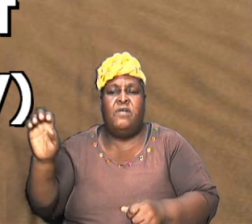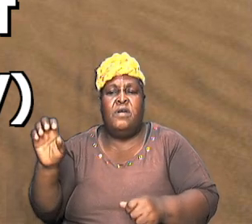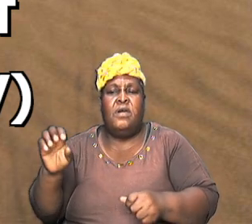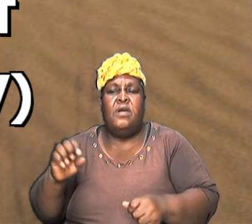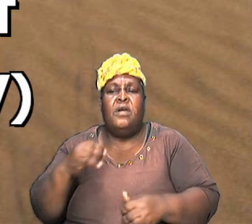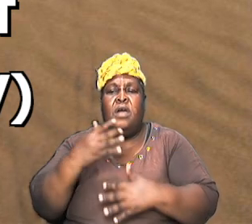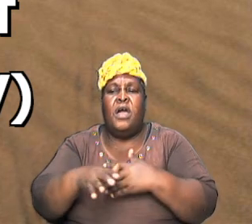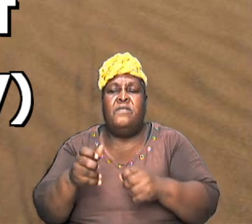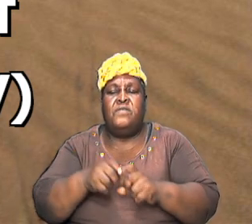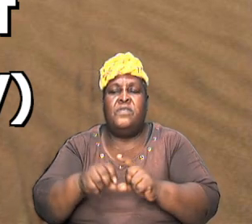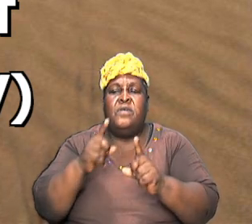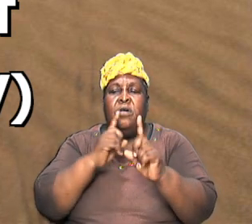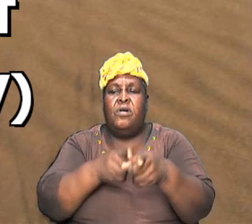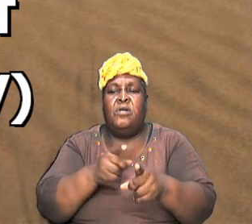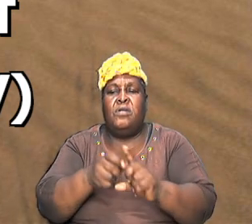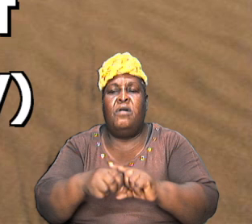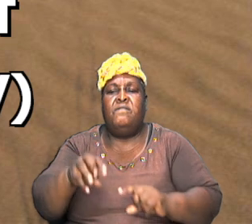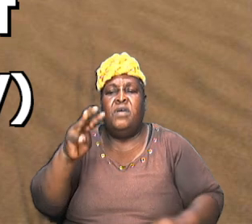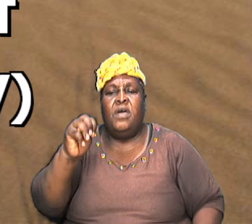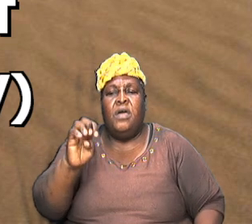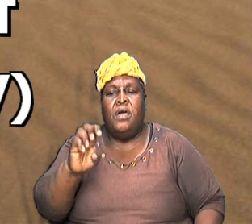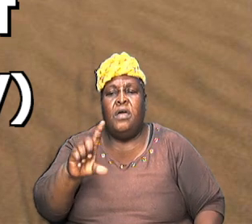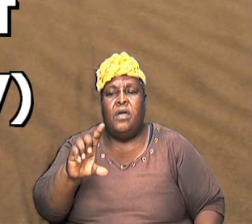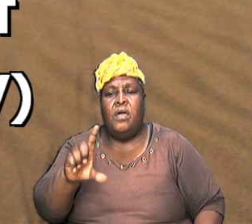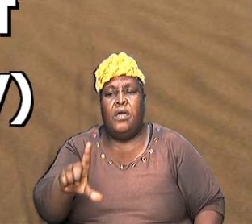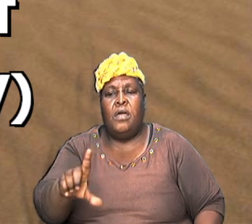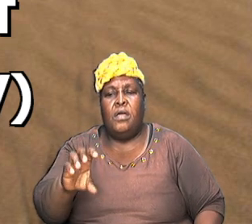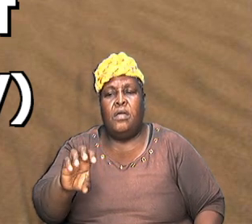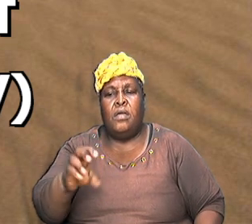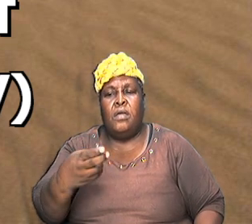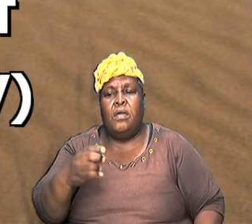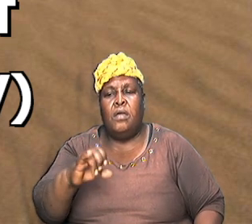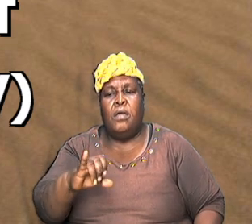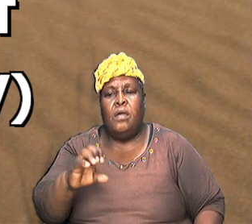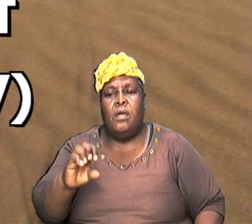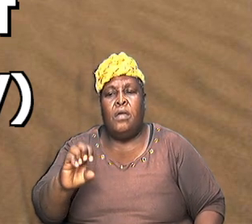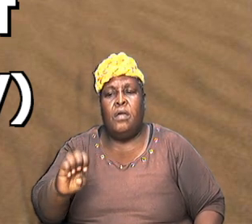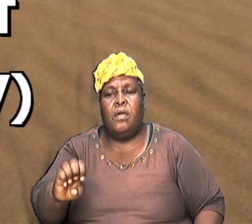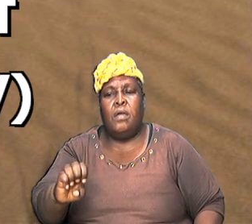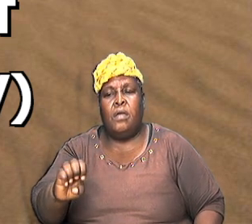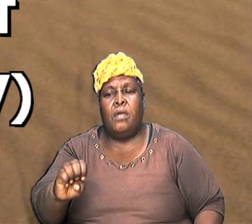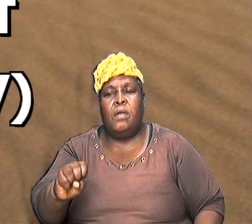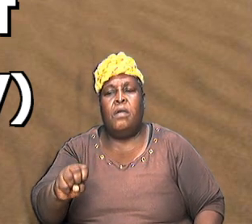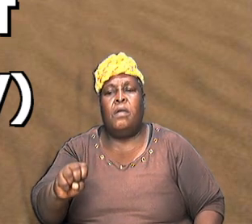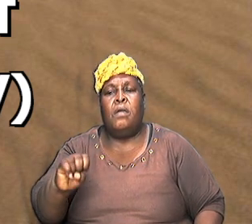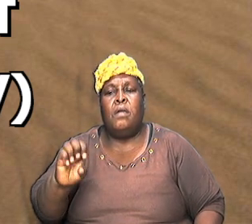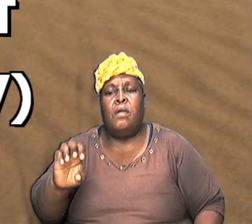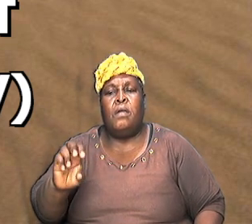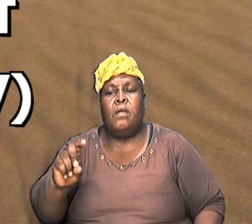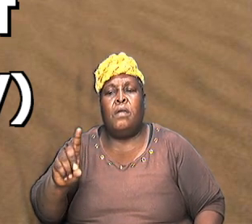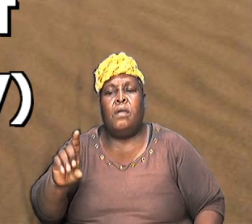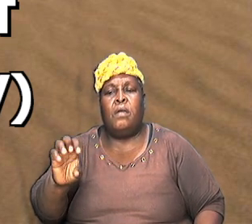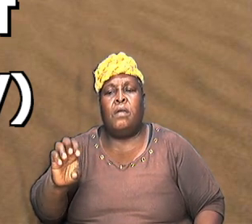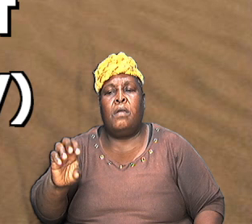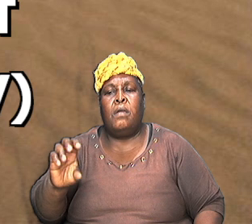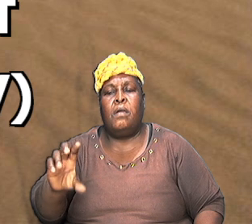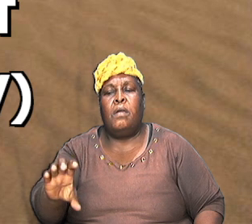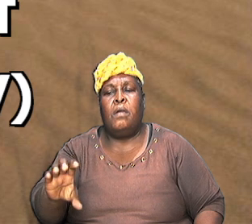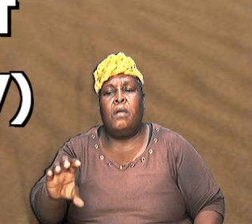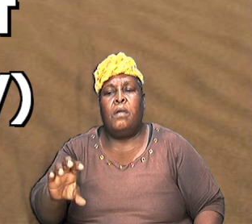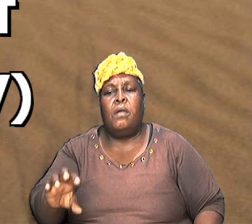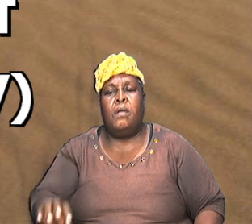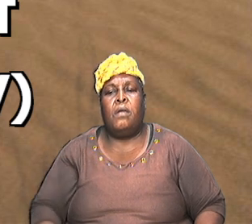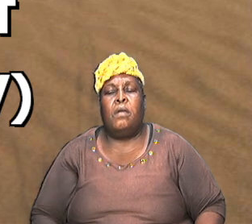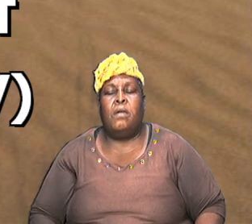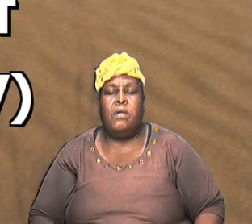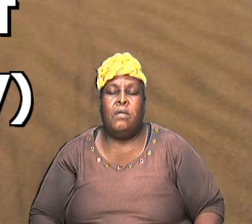after the order of Melchizedek so this is what we said earlier on and here Paul is talking about it